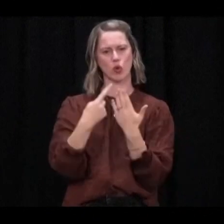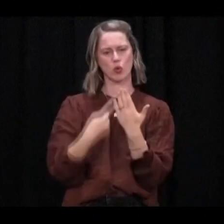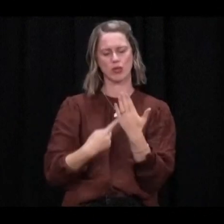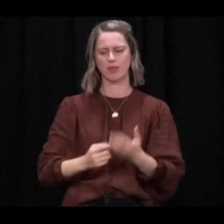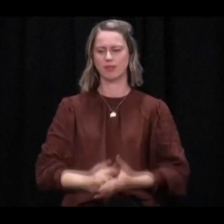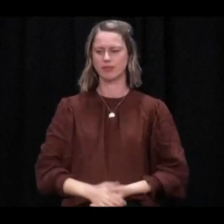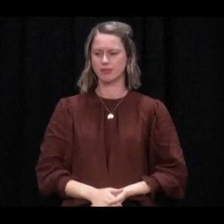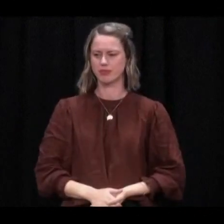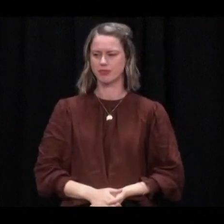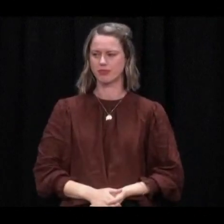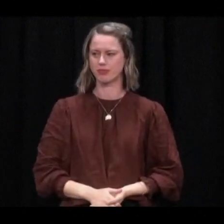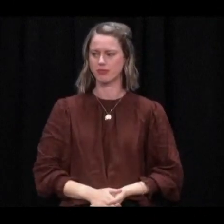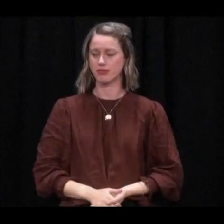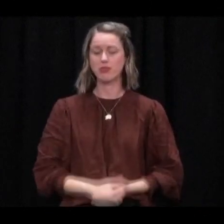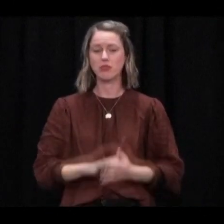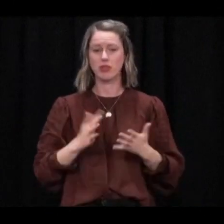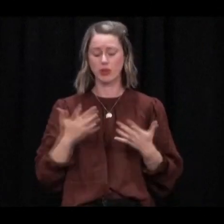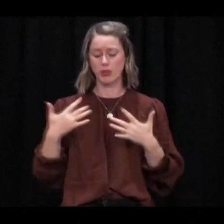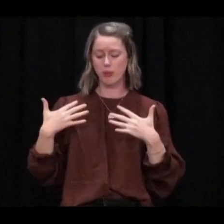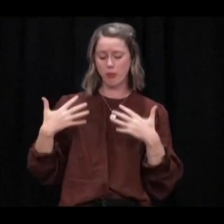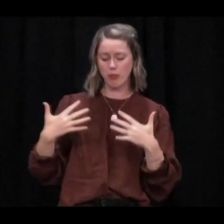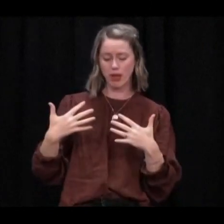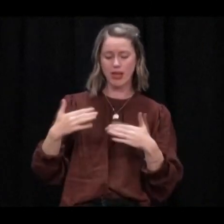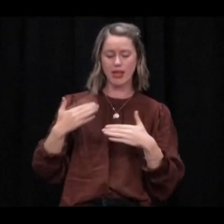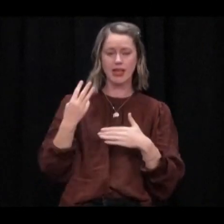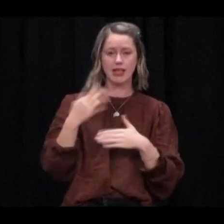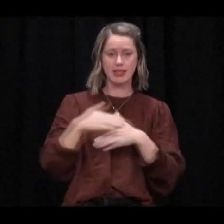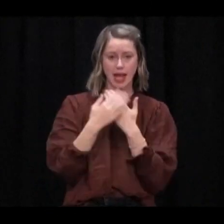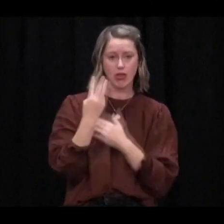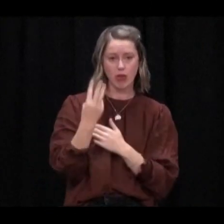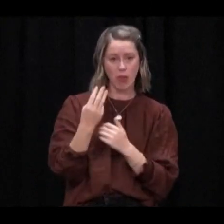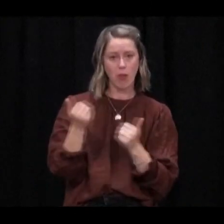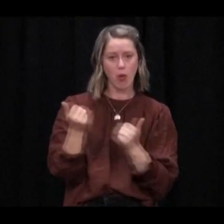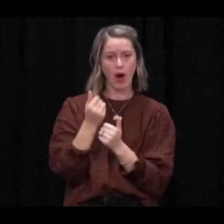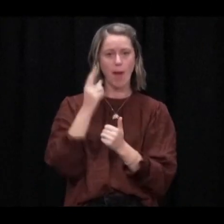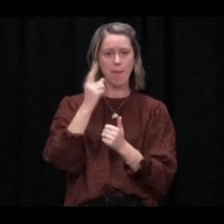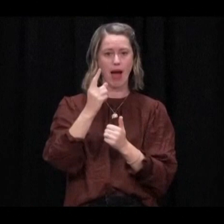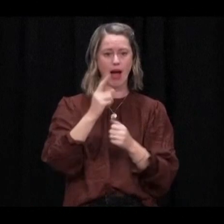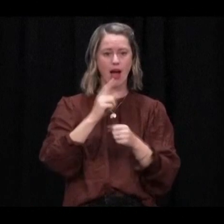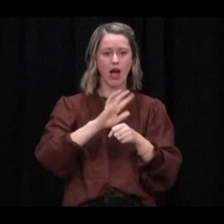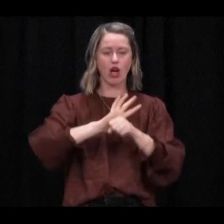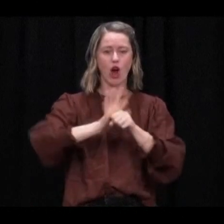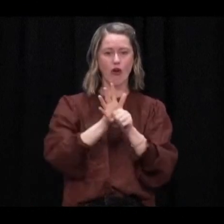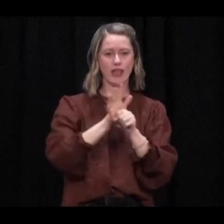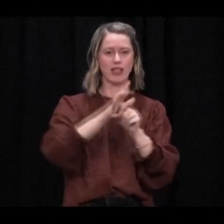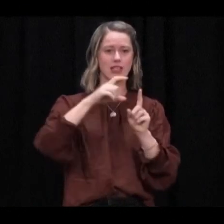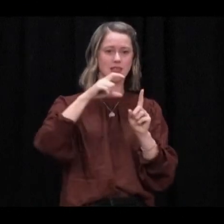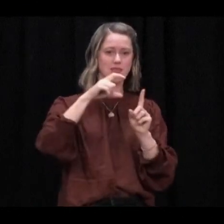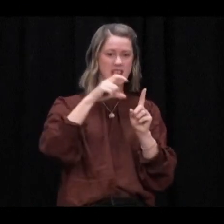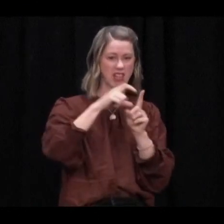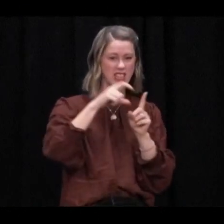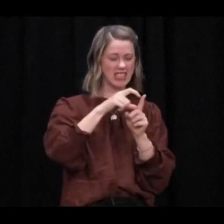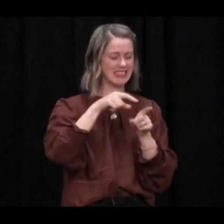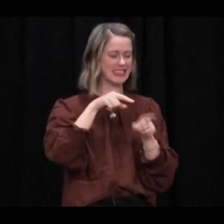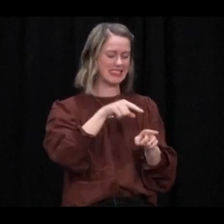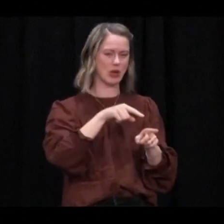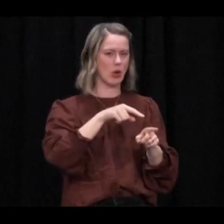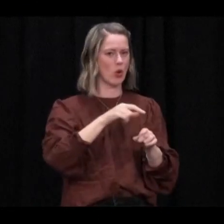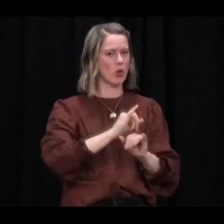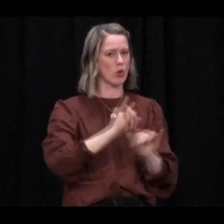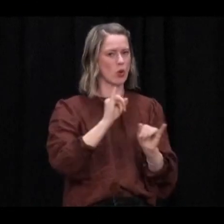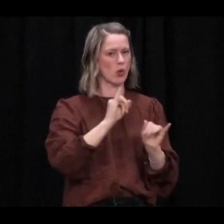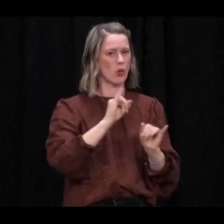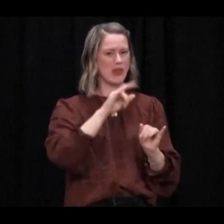But while we are in a reasonable position at day three, with Delta we believe it is too soon to draw any firm conclusions.